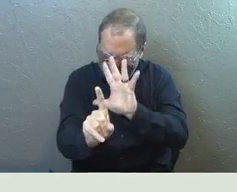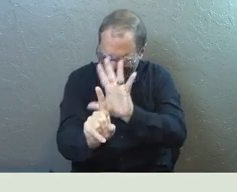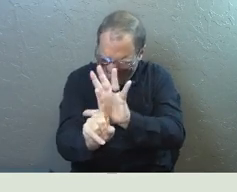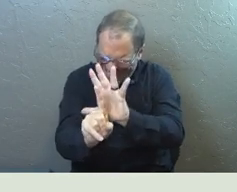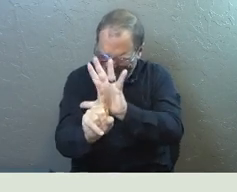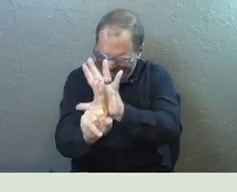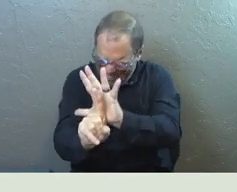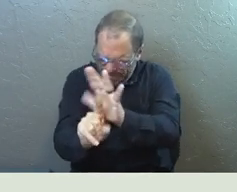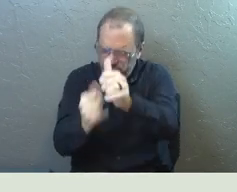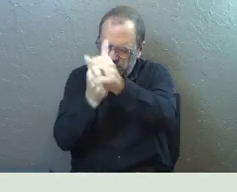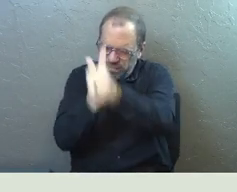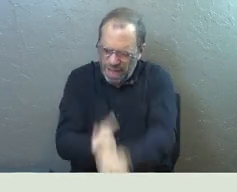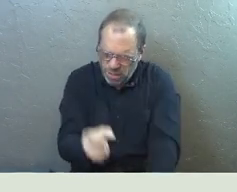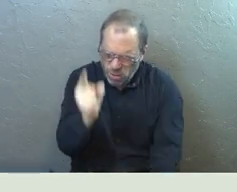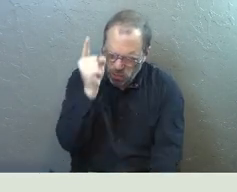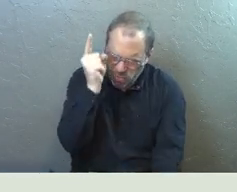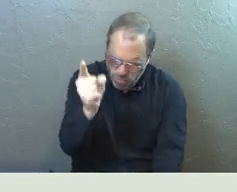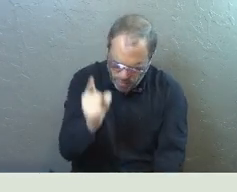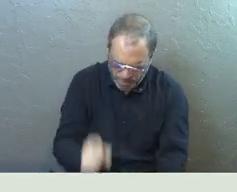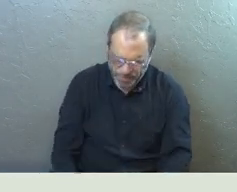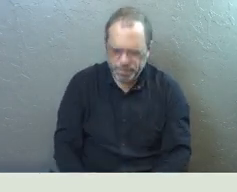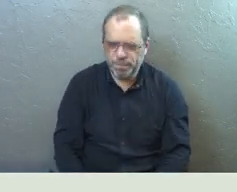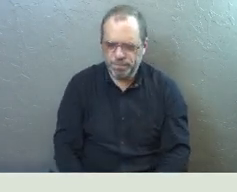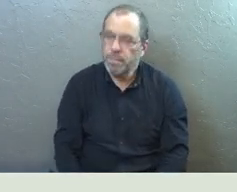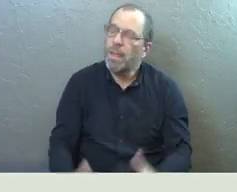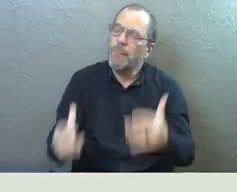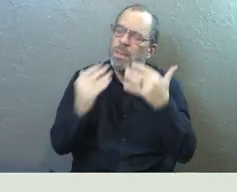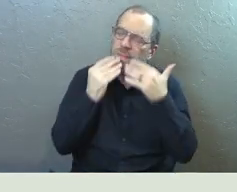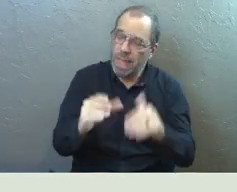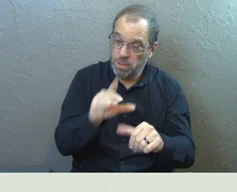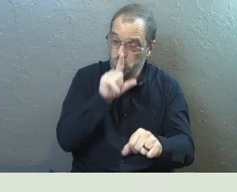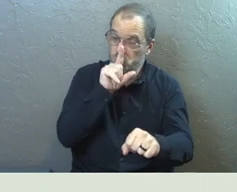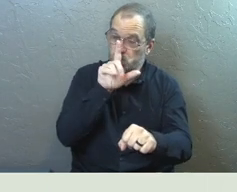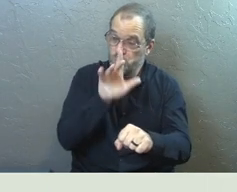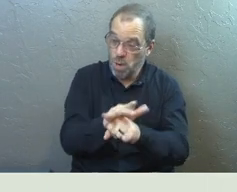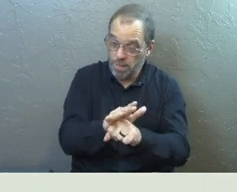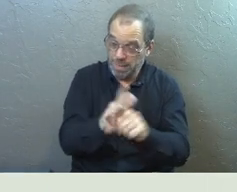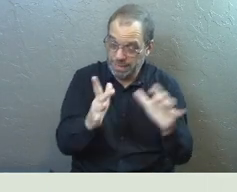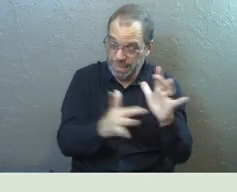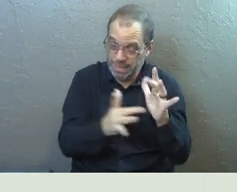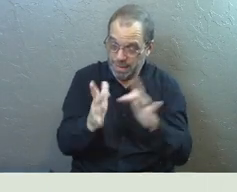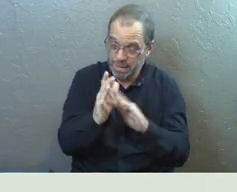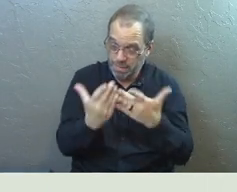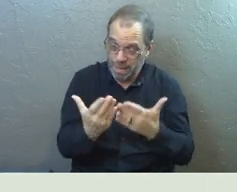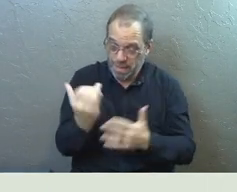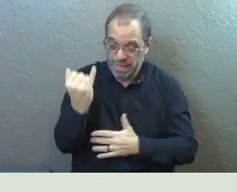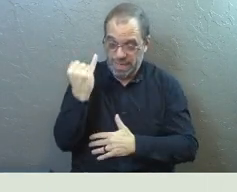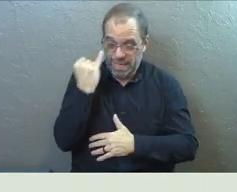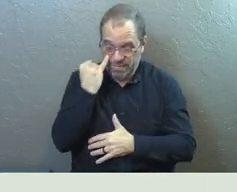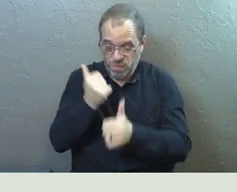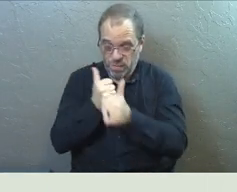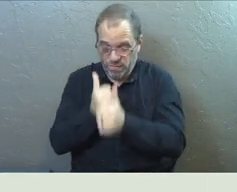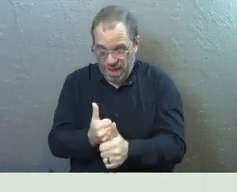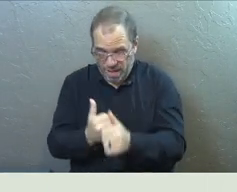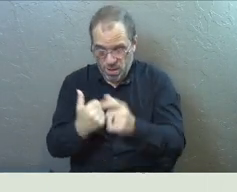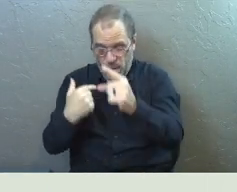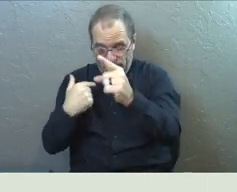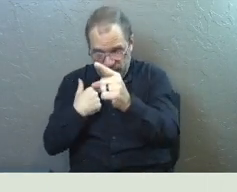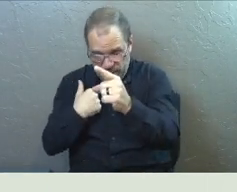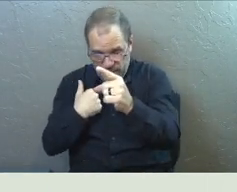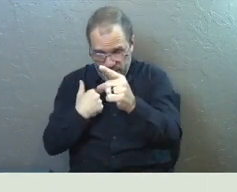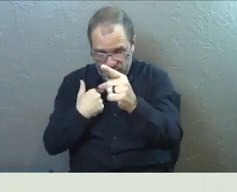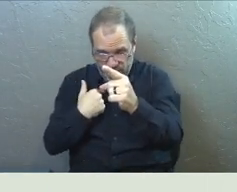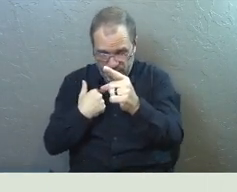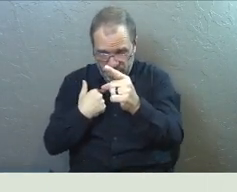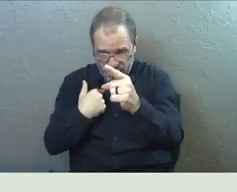follow you, Jesus. I thank you for the promise in scripture, God, that if you follow me, you will have the